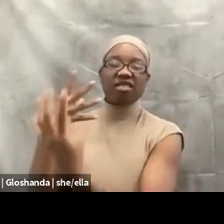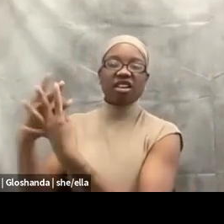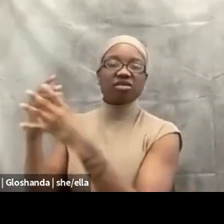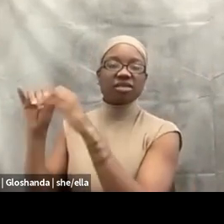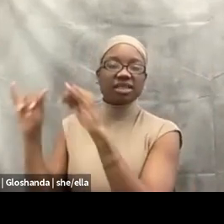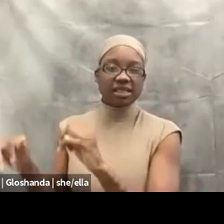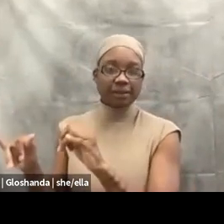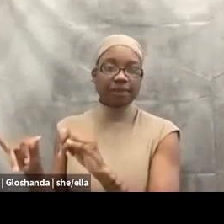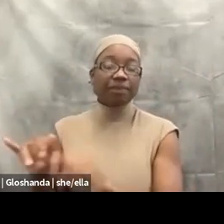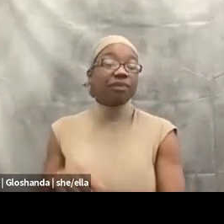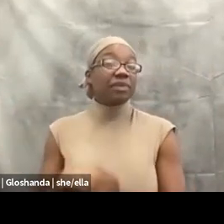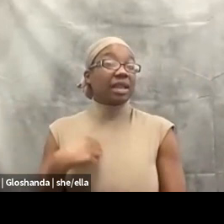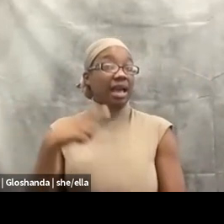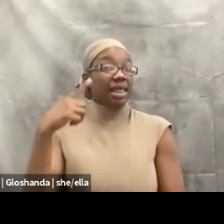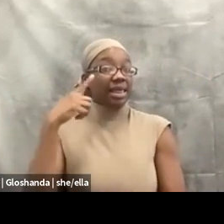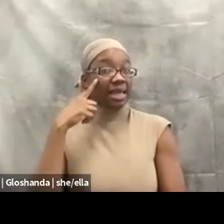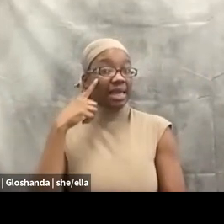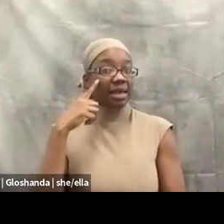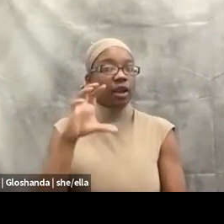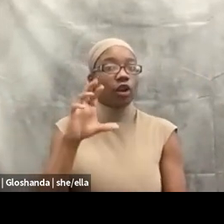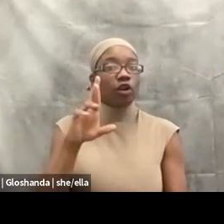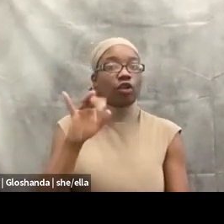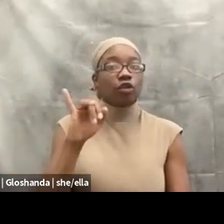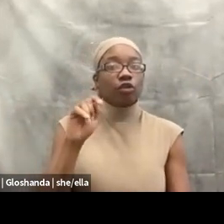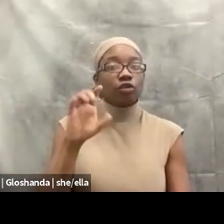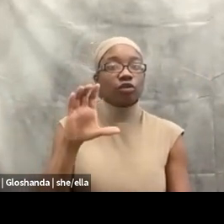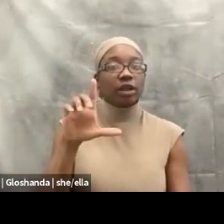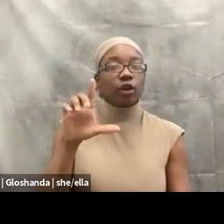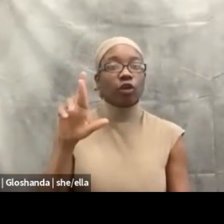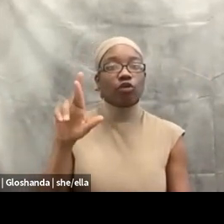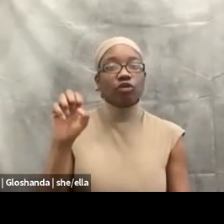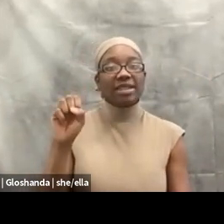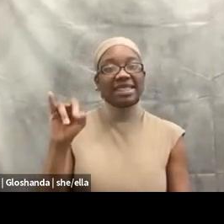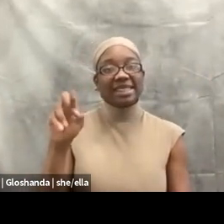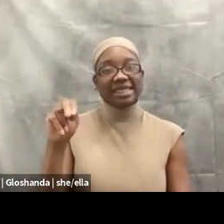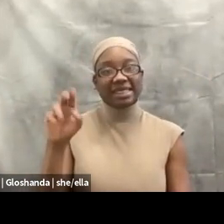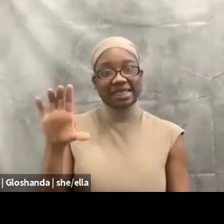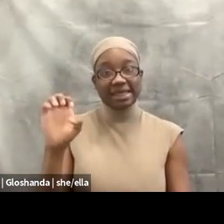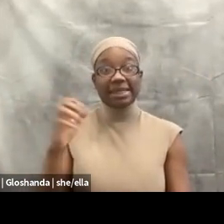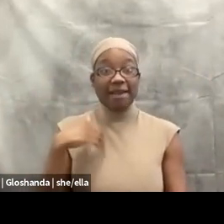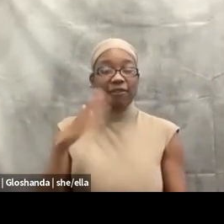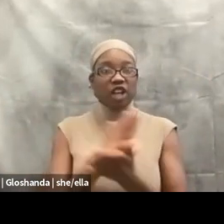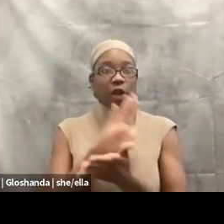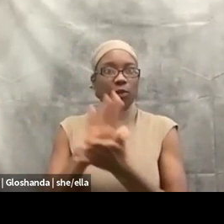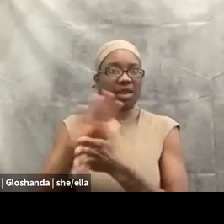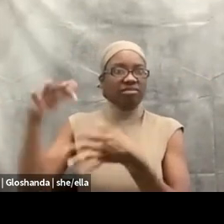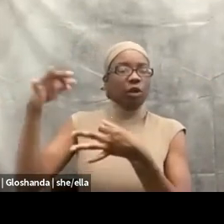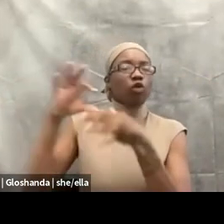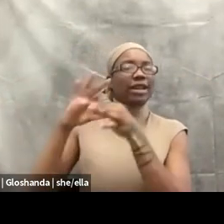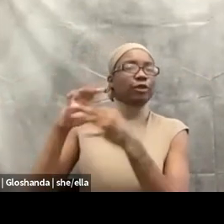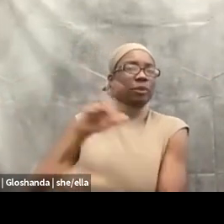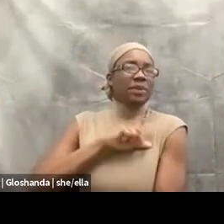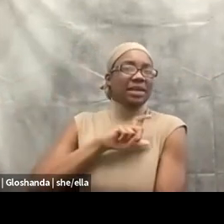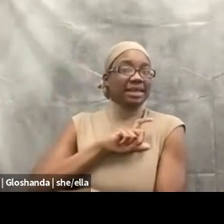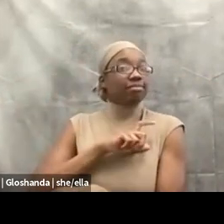I think critical resistance has, has a document that talks about this related to policing specifically. We think it would be useful